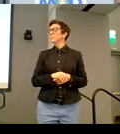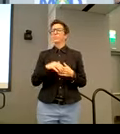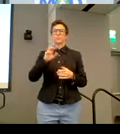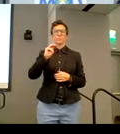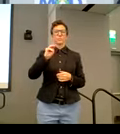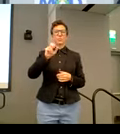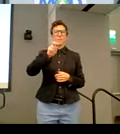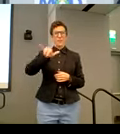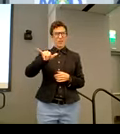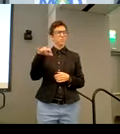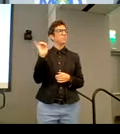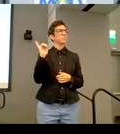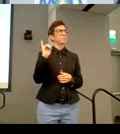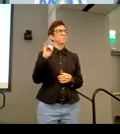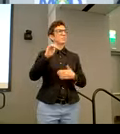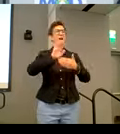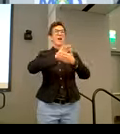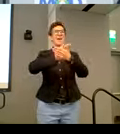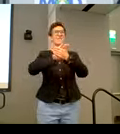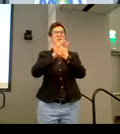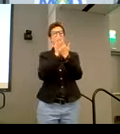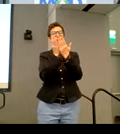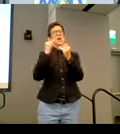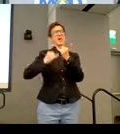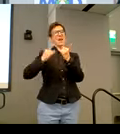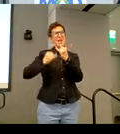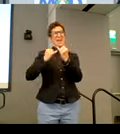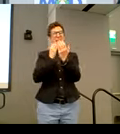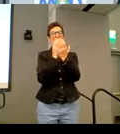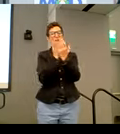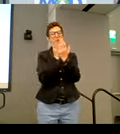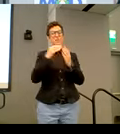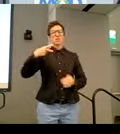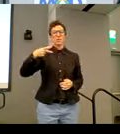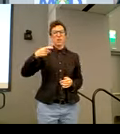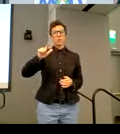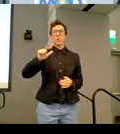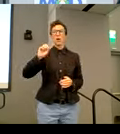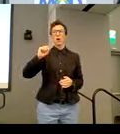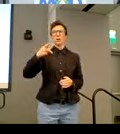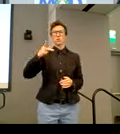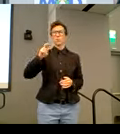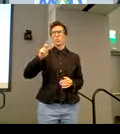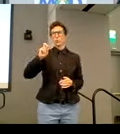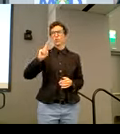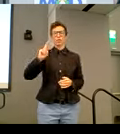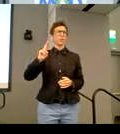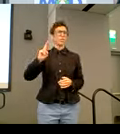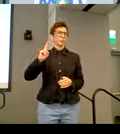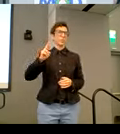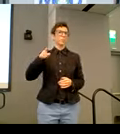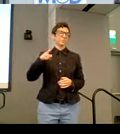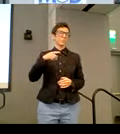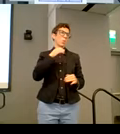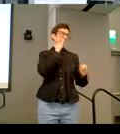and also at the end of the video, as we heard, um, Paul Spooner, who was one of the gentlemen that was interviewed,